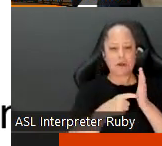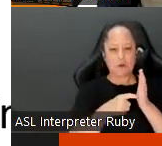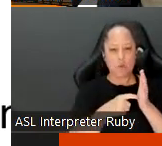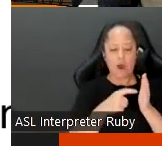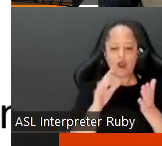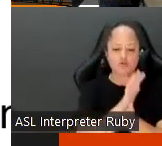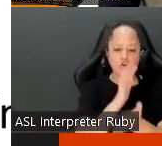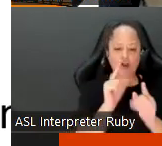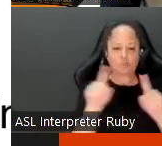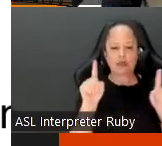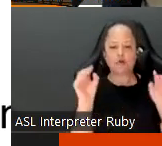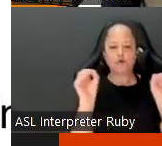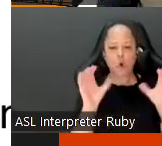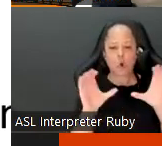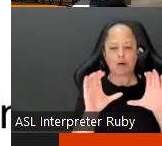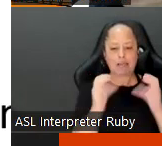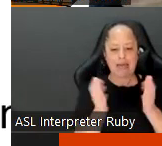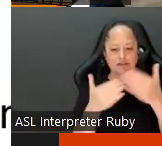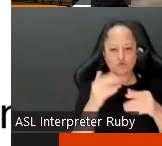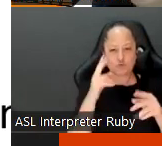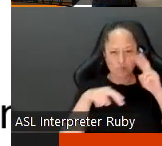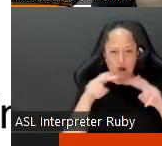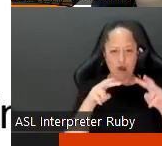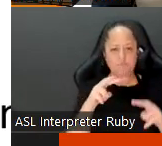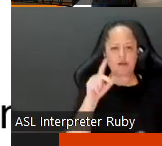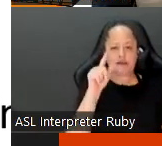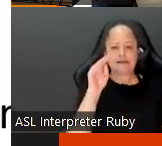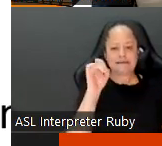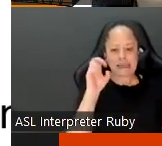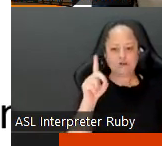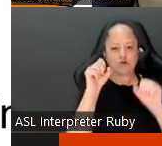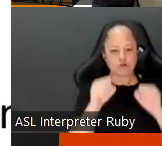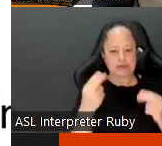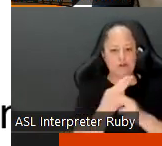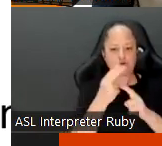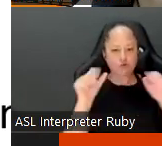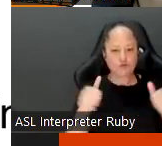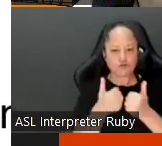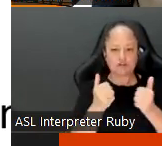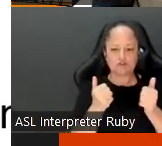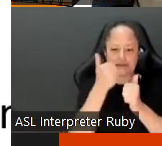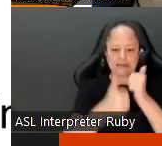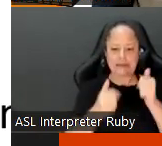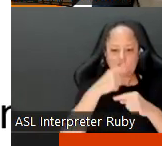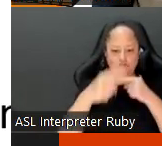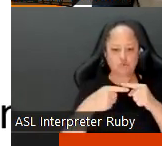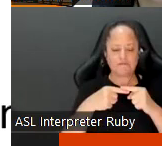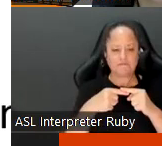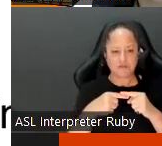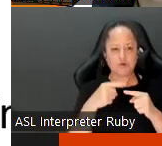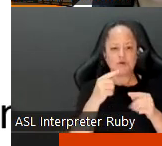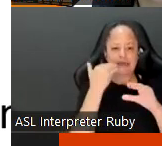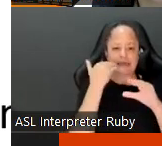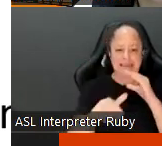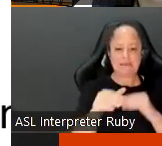but tenured faculty can use their peremptory challenge during every review cycle and again the process is the same you email the senate